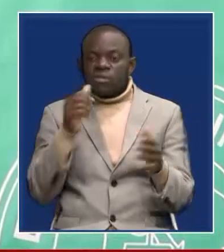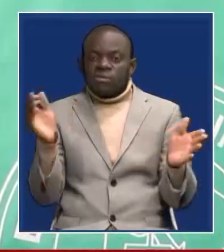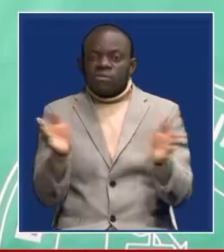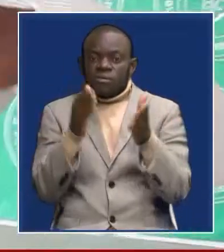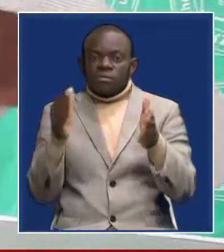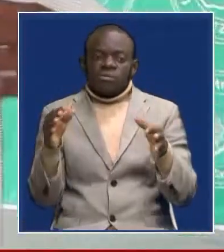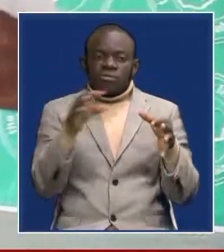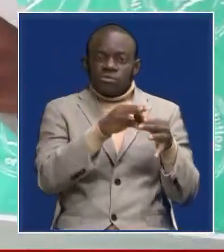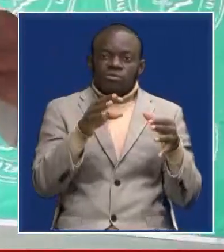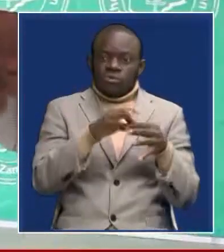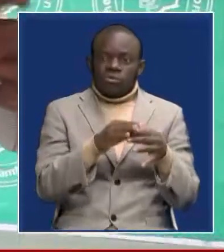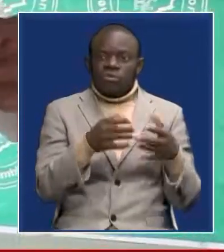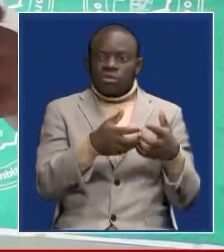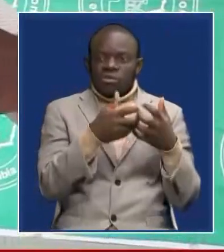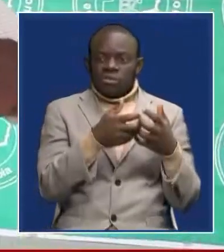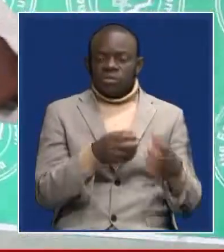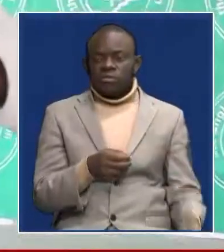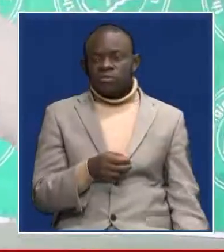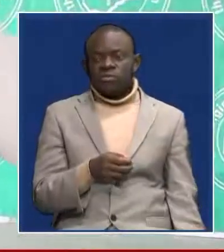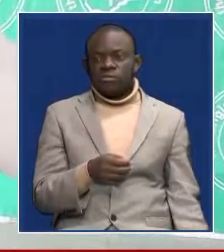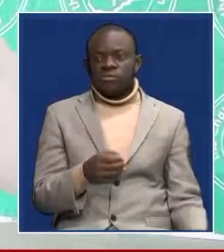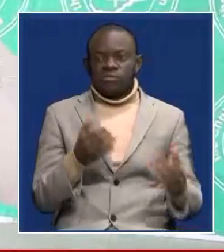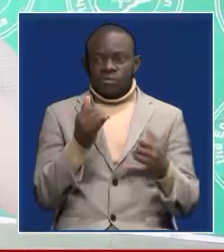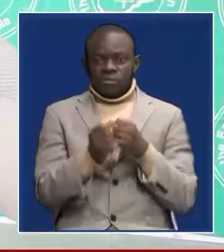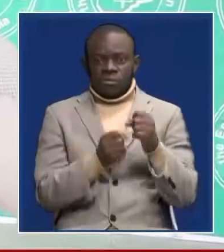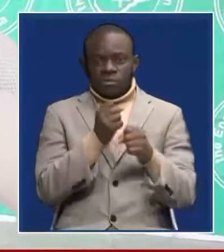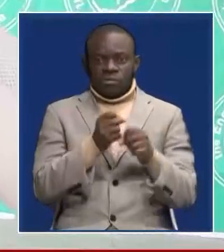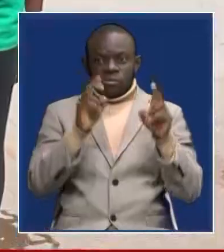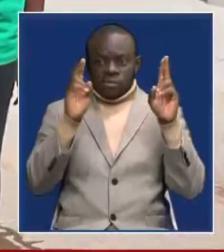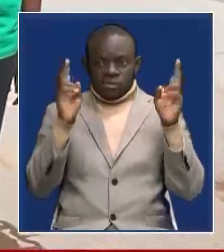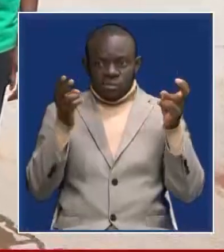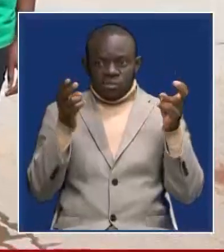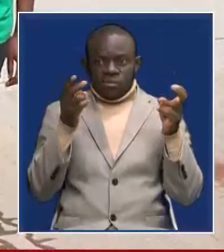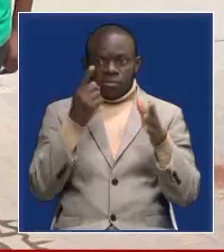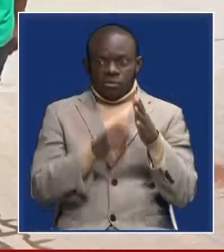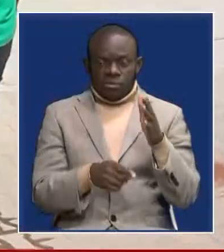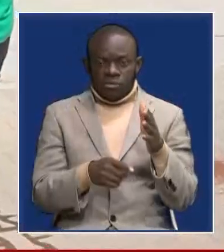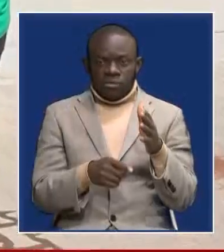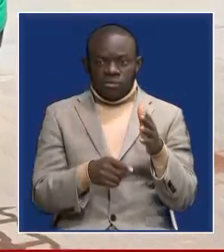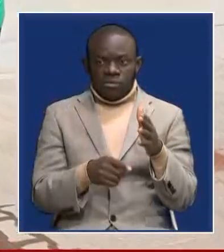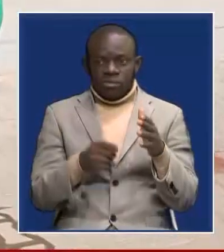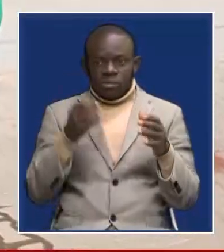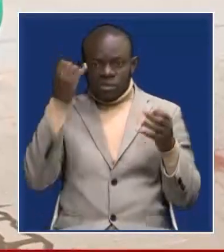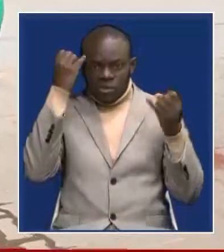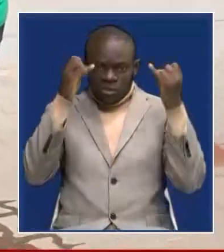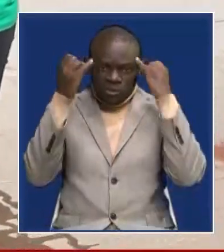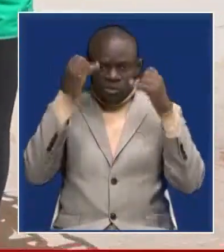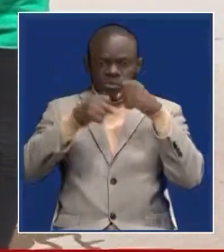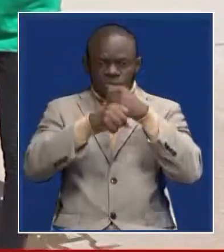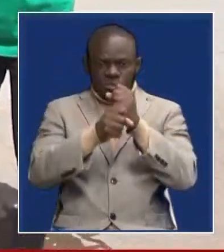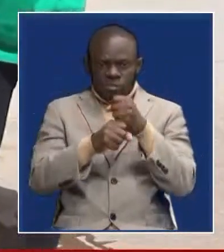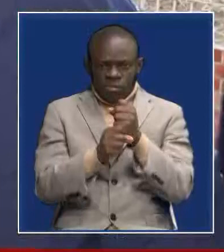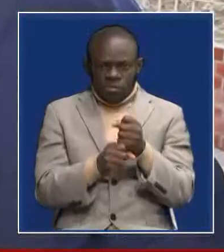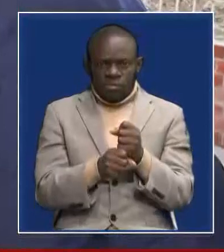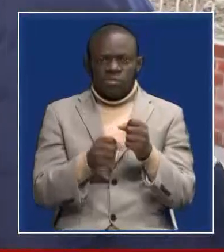profession this year's theme for the International Women in Engineering Day is innovations and inventions changing the